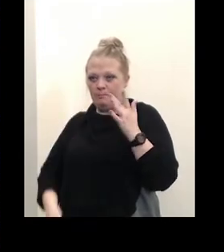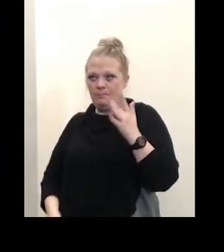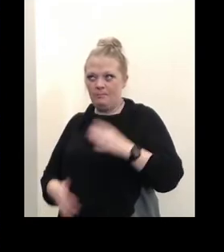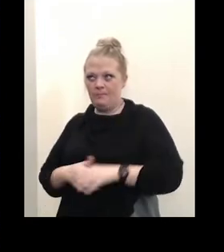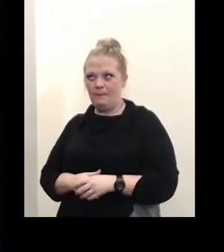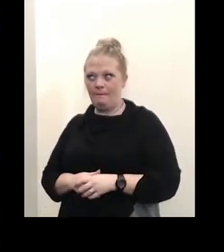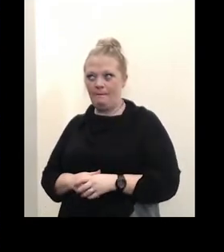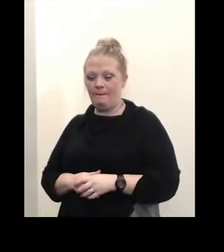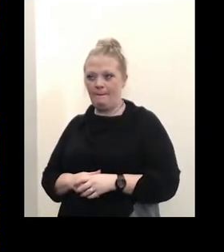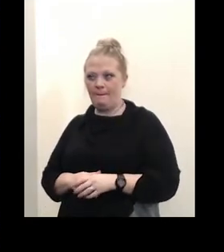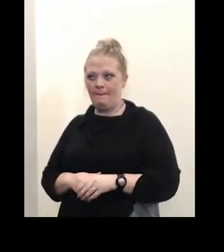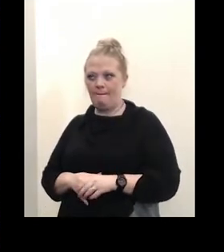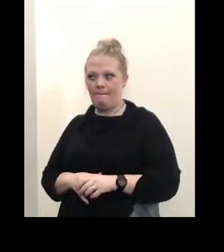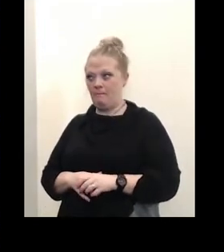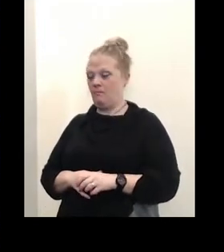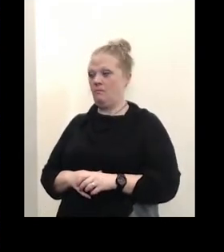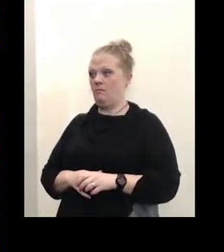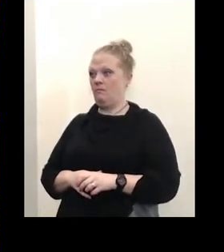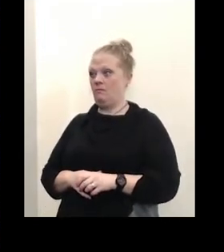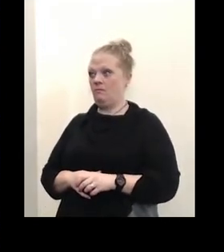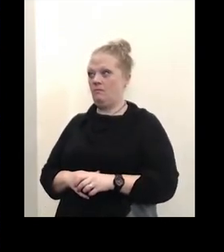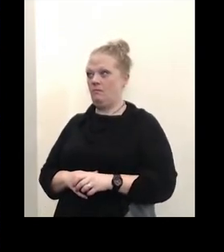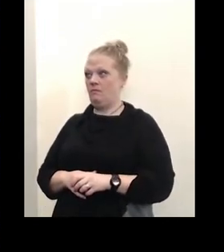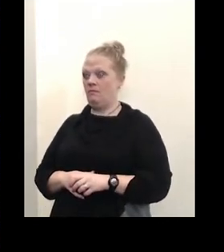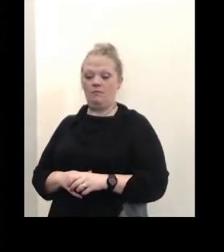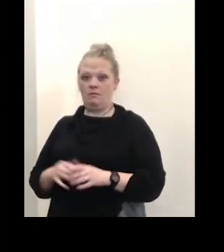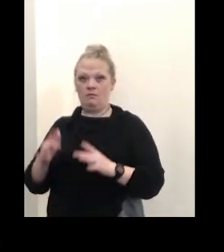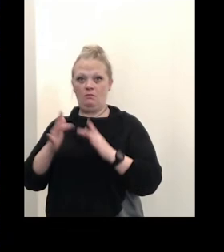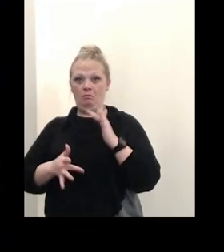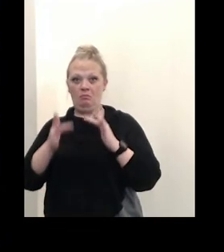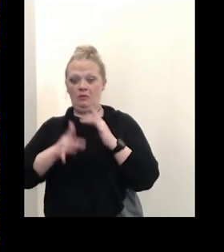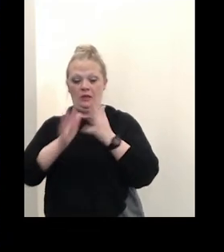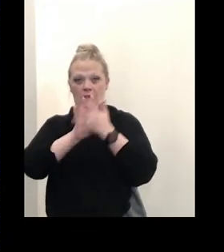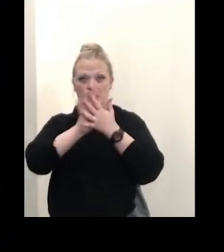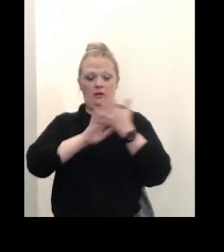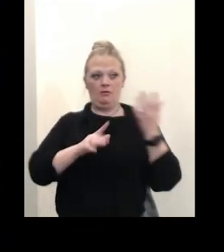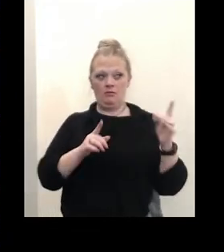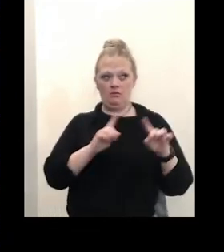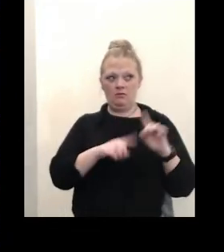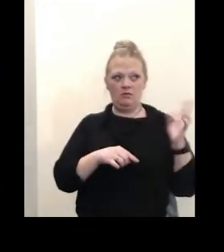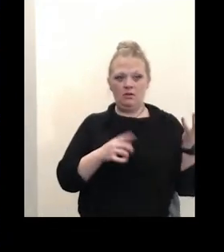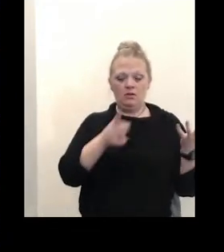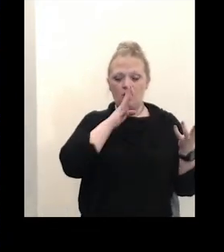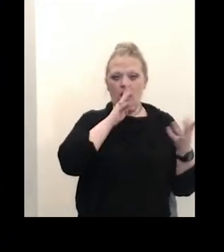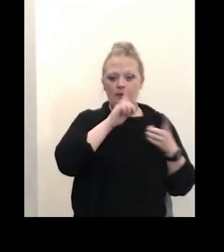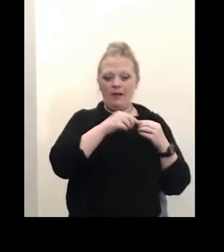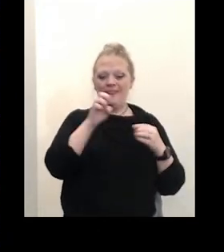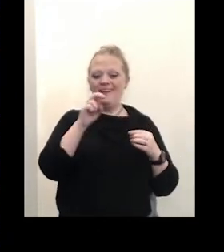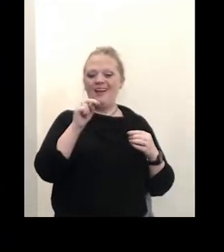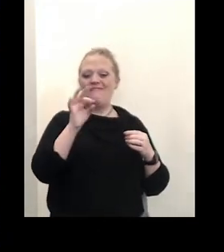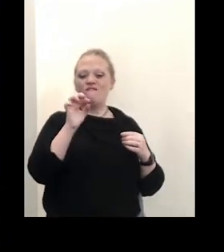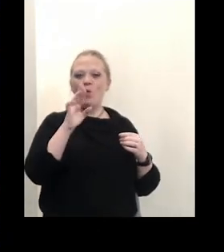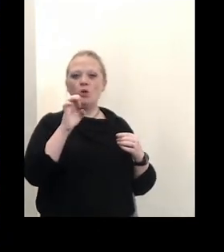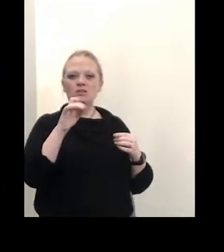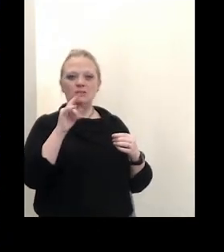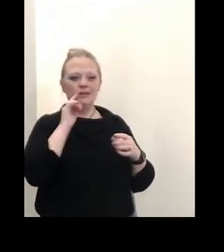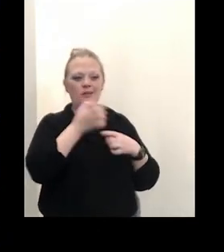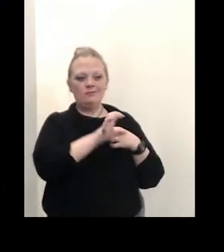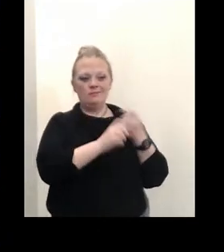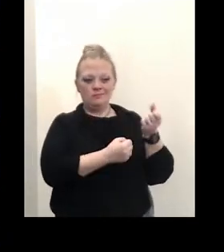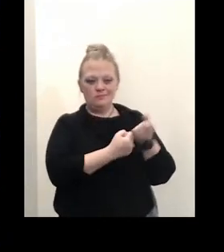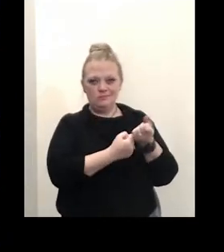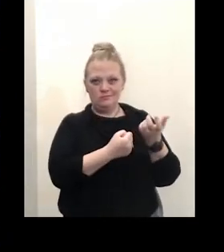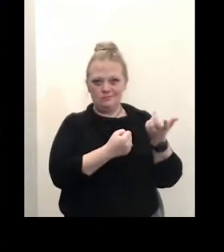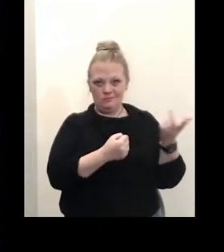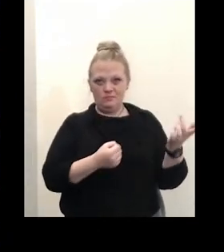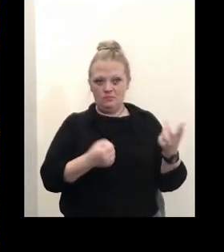forcing and what ramifications all right i was a little break up there but i think you're talking about enforcement uh we have had our sanitarians go out since